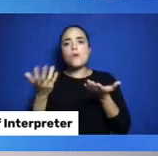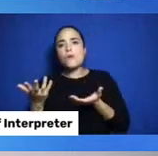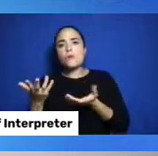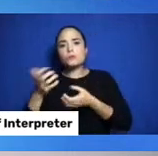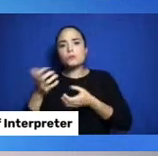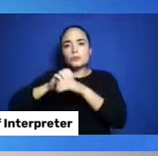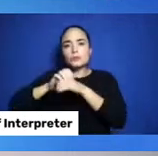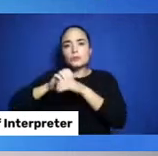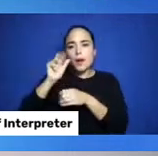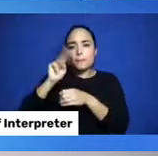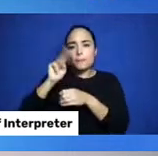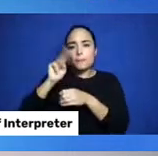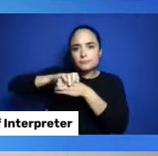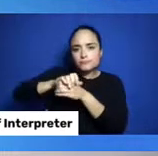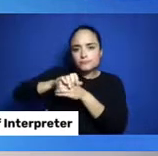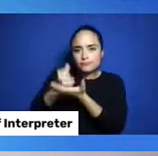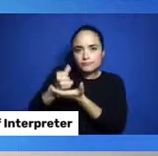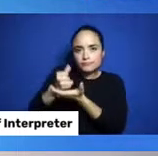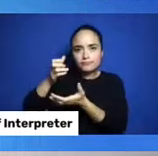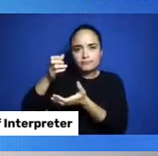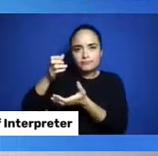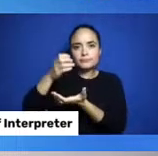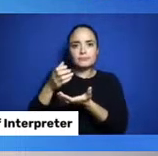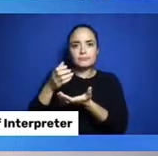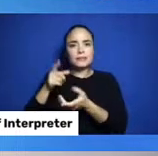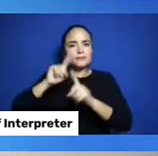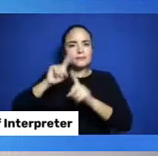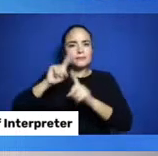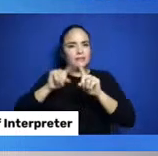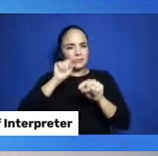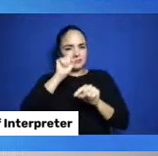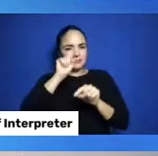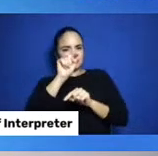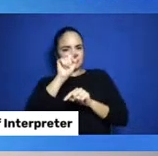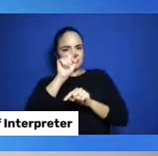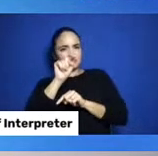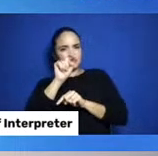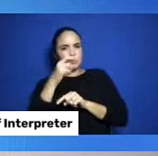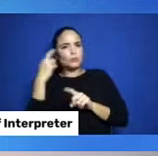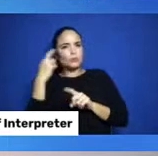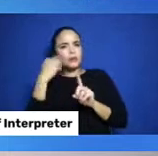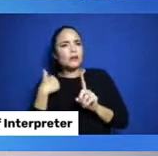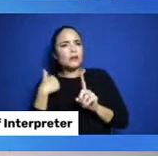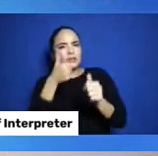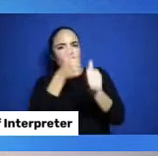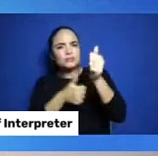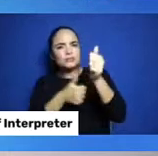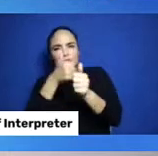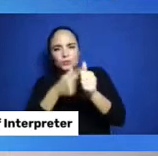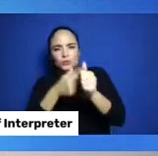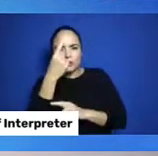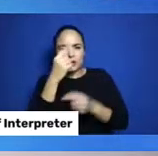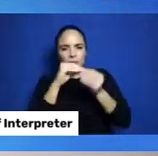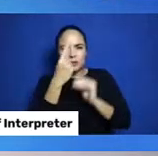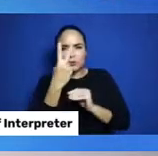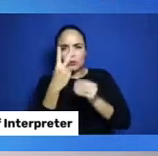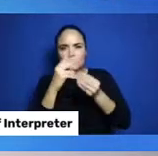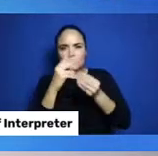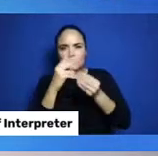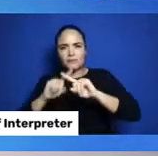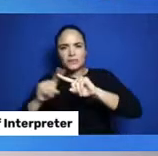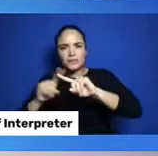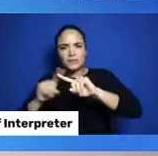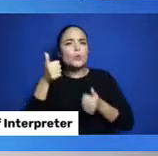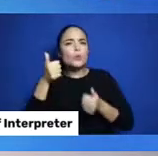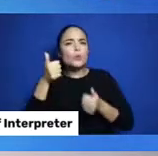What are the purposes of these containers? And which container would hold the most? Let me describe to you a little